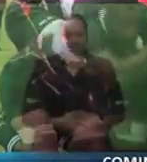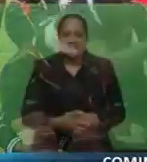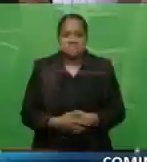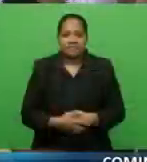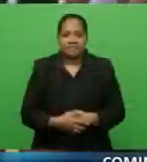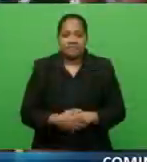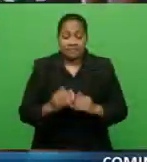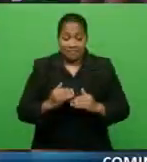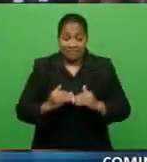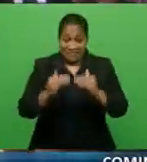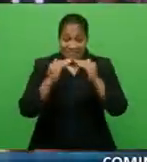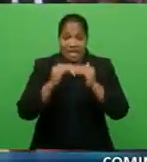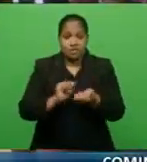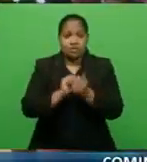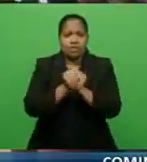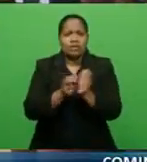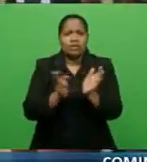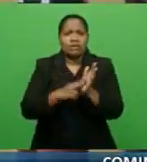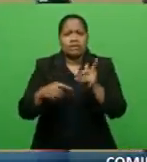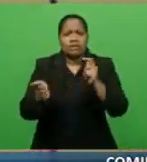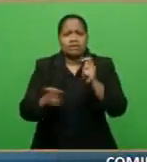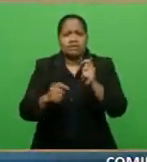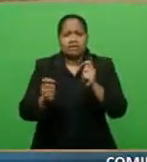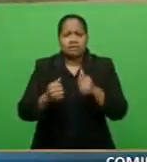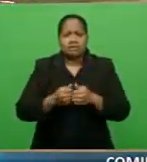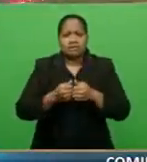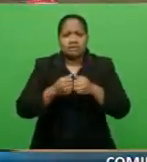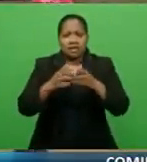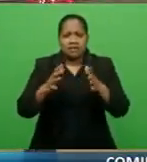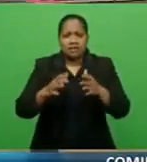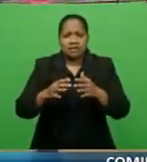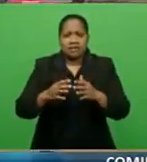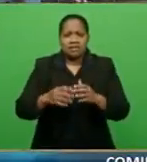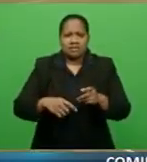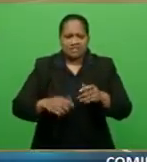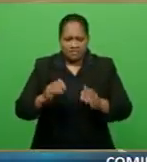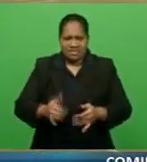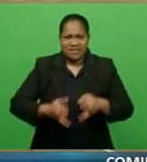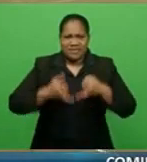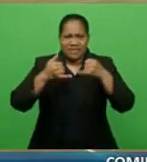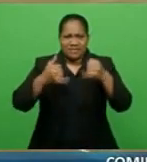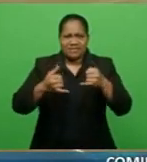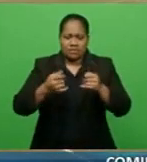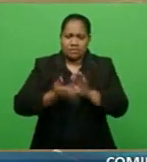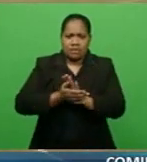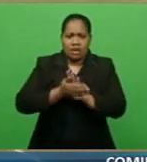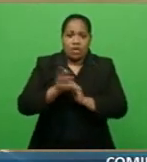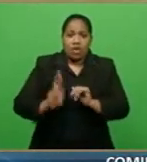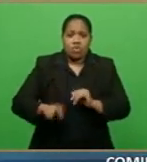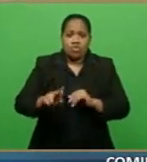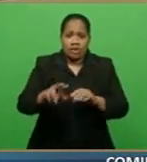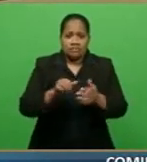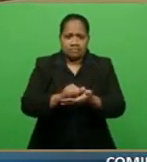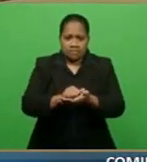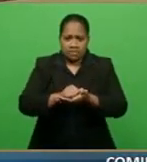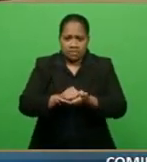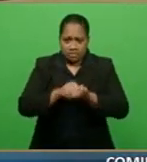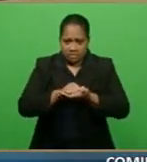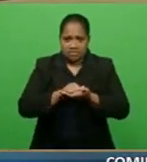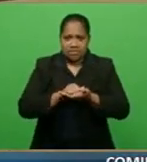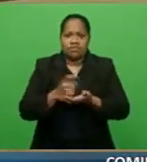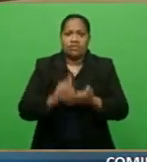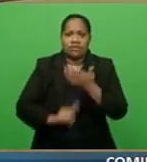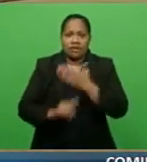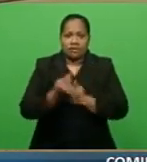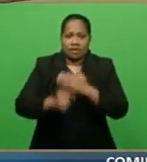Ahead in sports, Naitha Asiri begins Skipper Cup campaign on a high. And Rewa maintains top spot on BPL